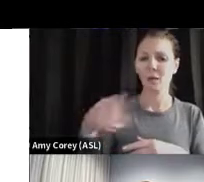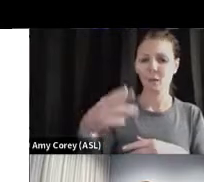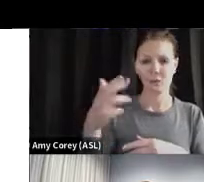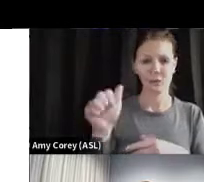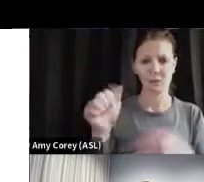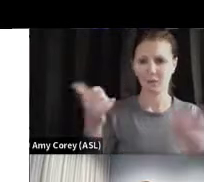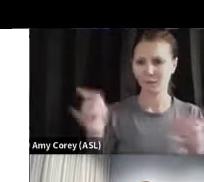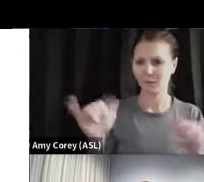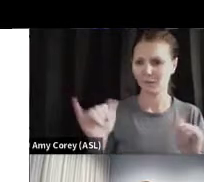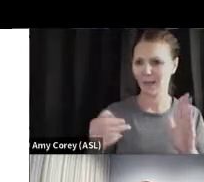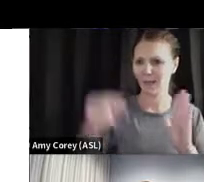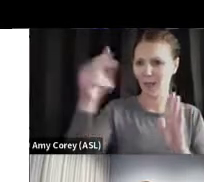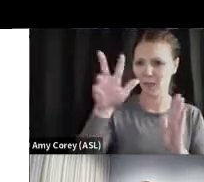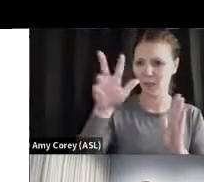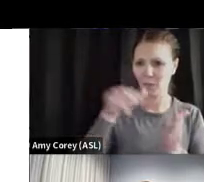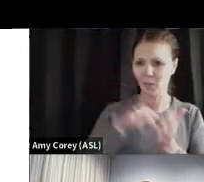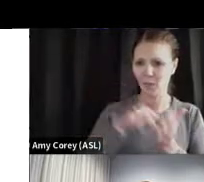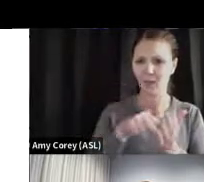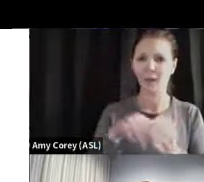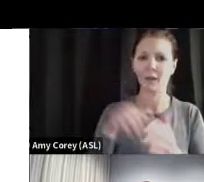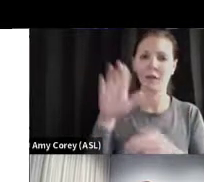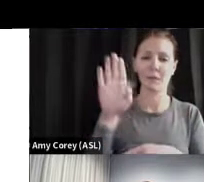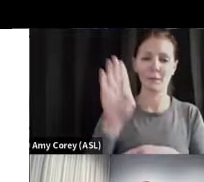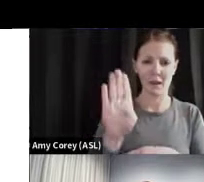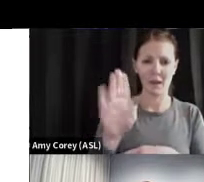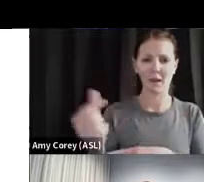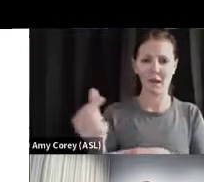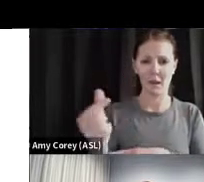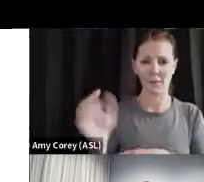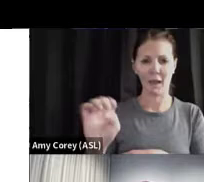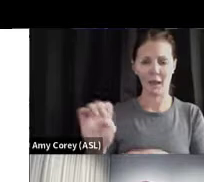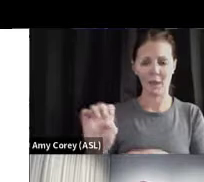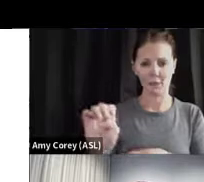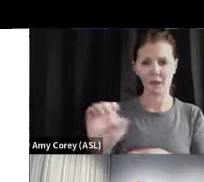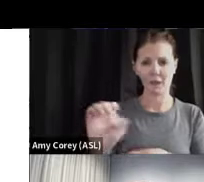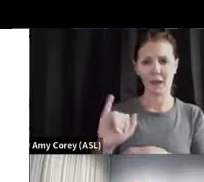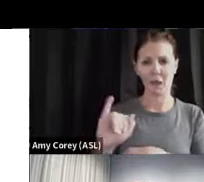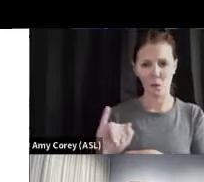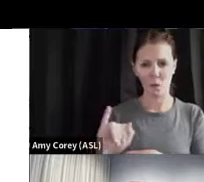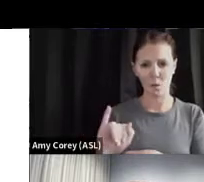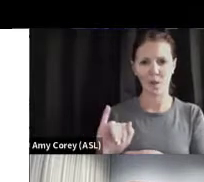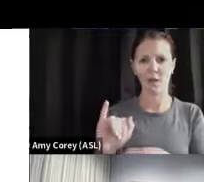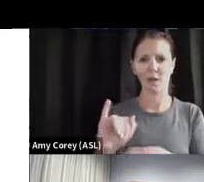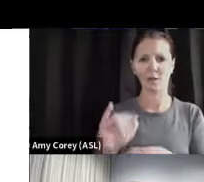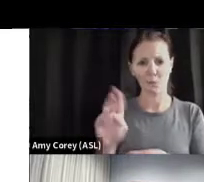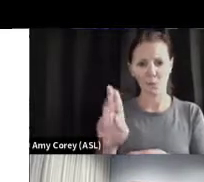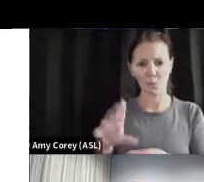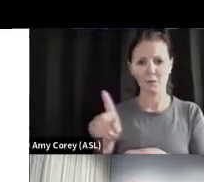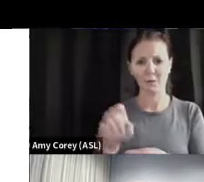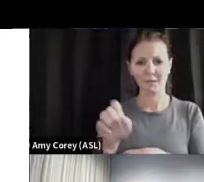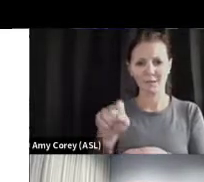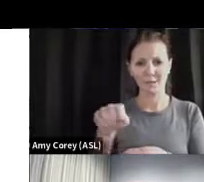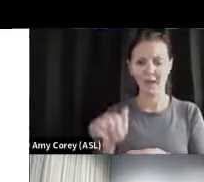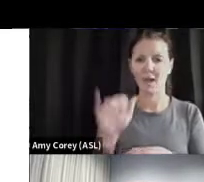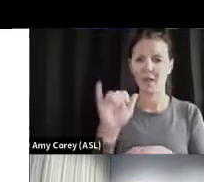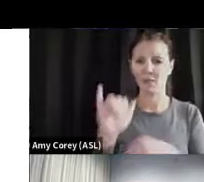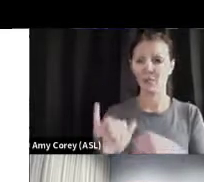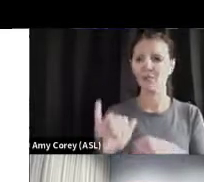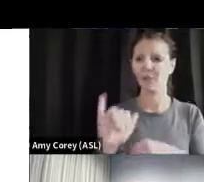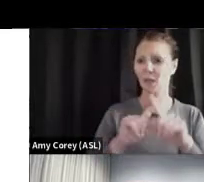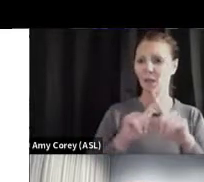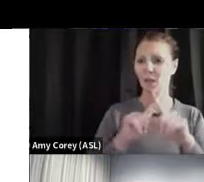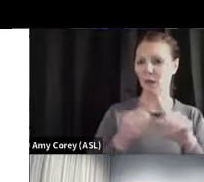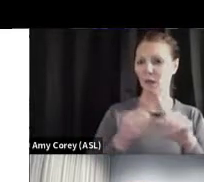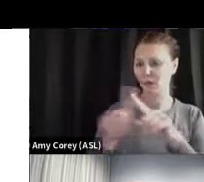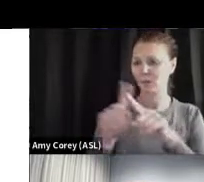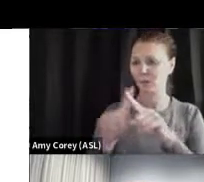3000, Beta, Gamma, Epsilon, Iota, Kappa, Mu, and Zeta are the other variants. But the one